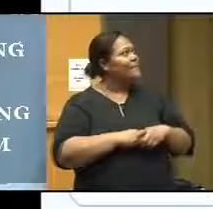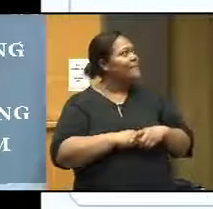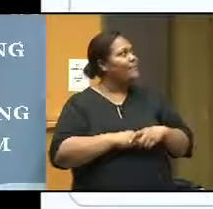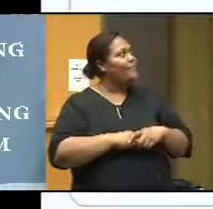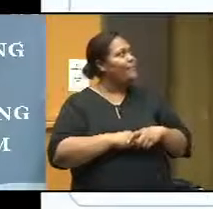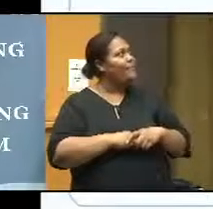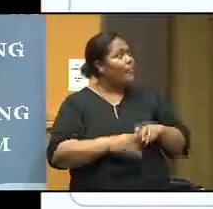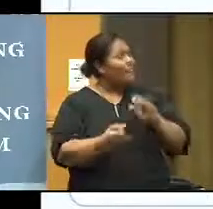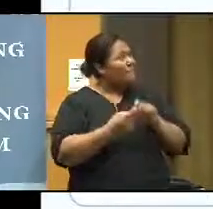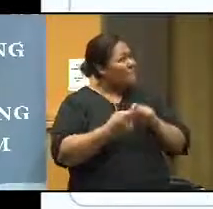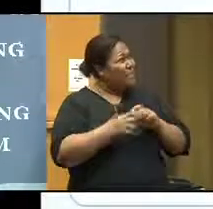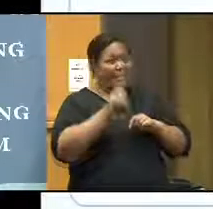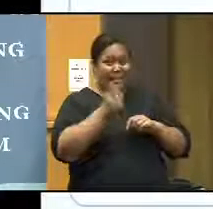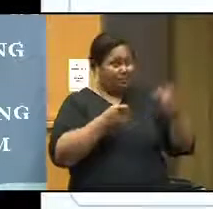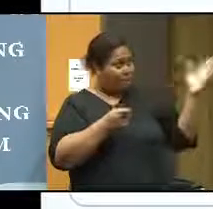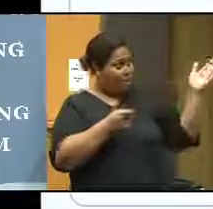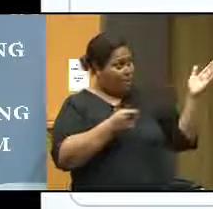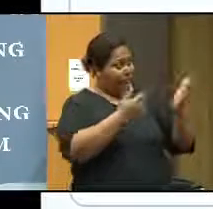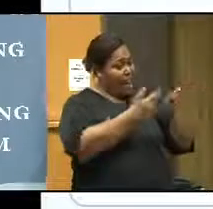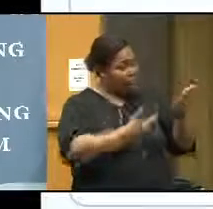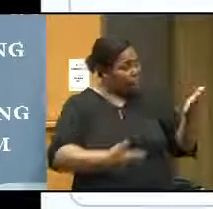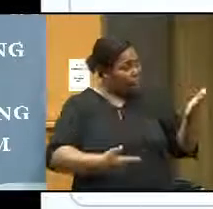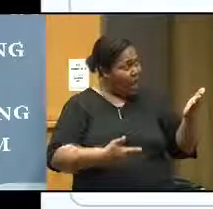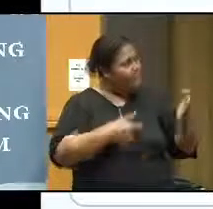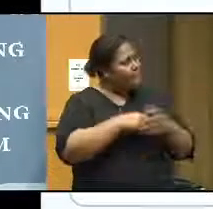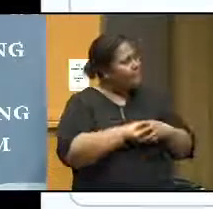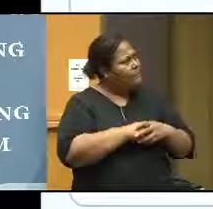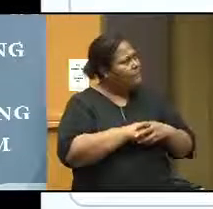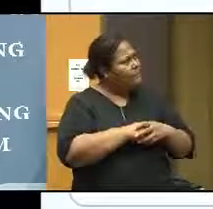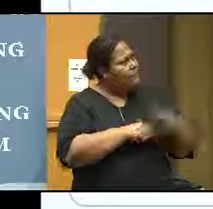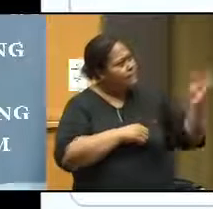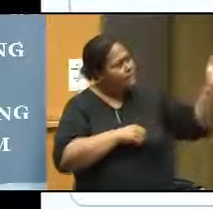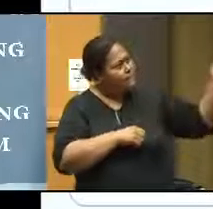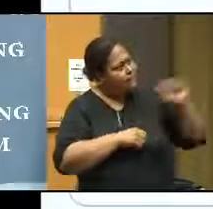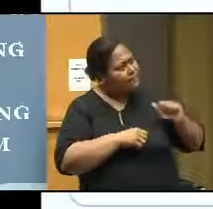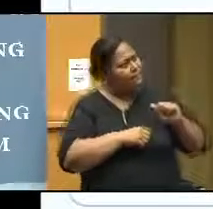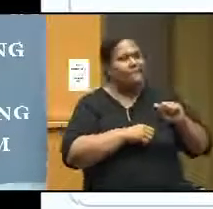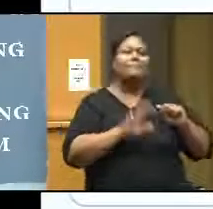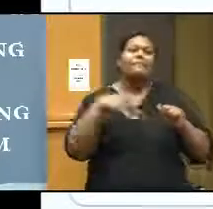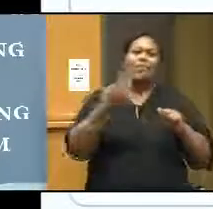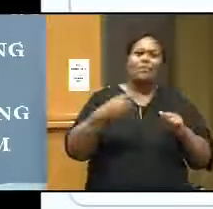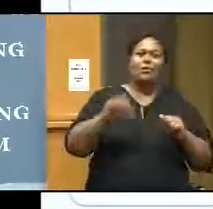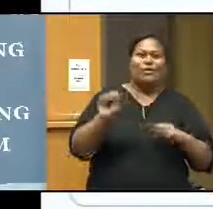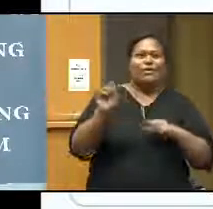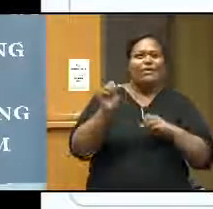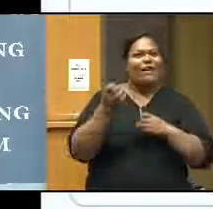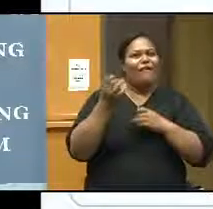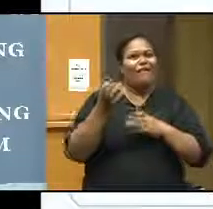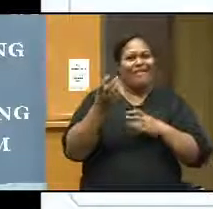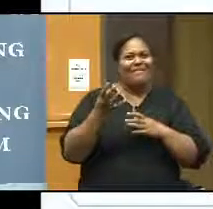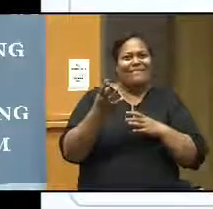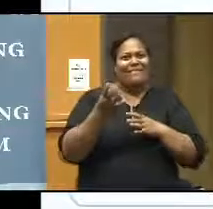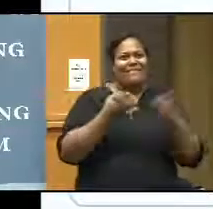the literature, there are different kind of feedbacks. Okay? And then the feedback particularly I use is in the formative. At times,